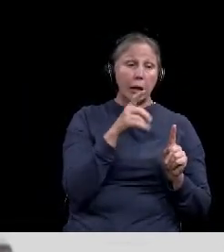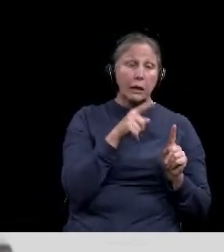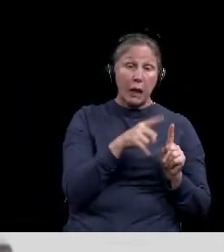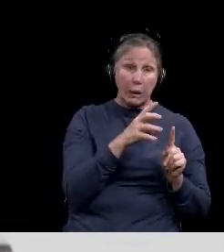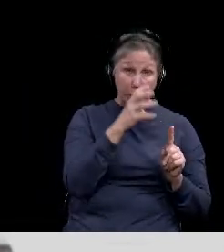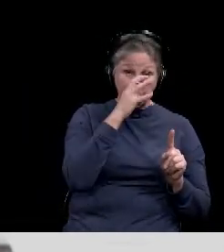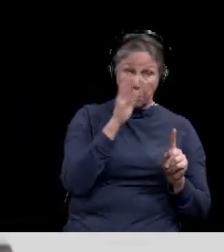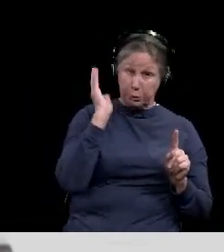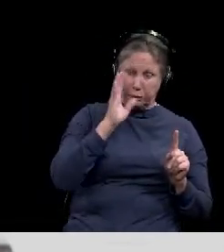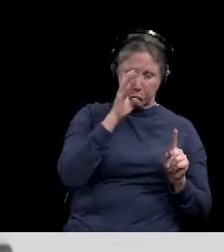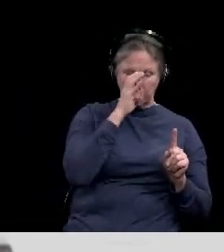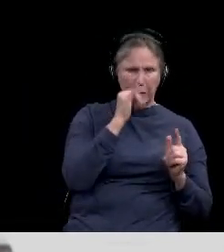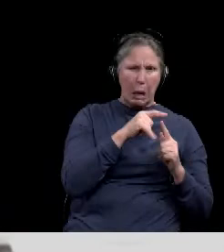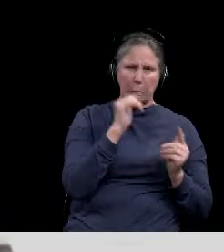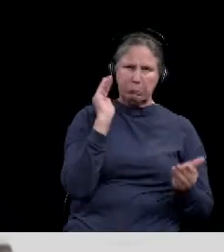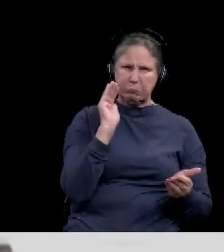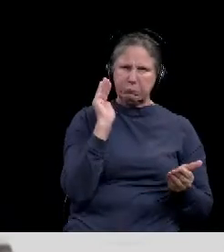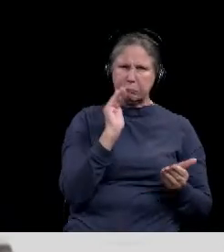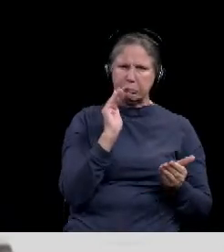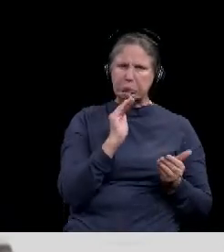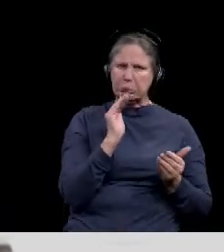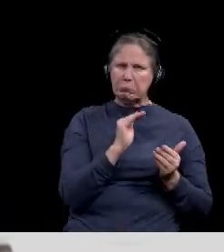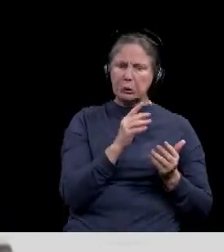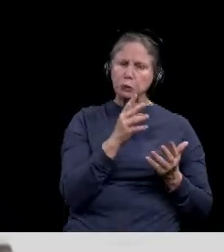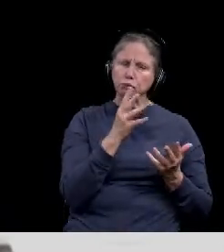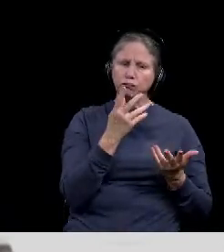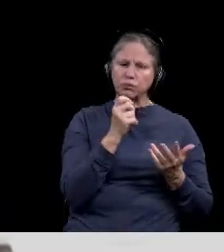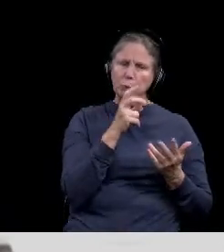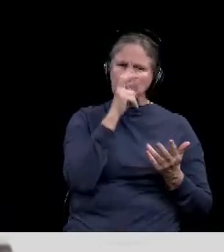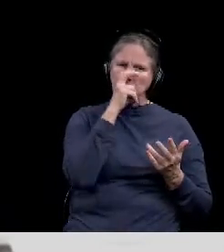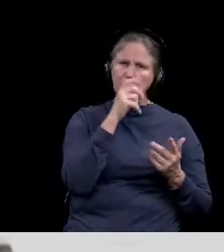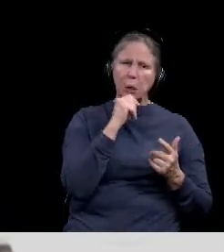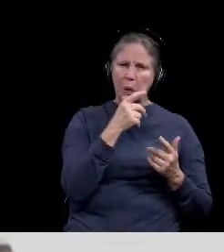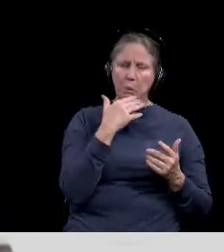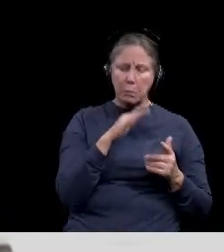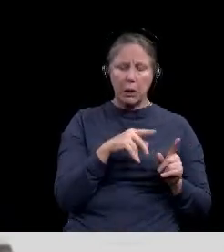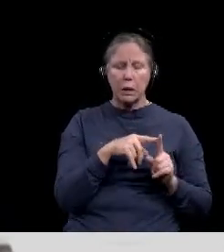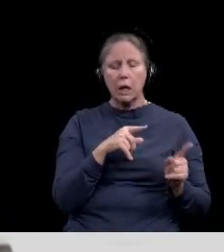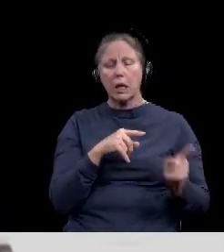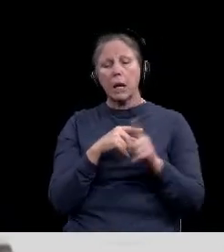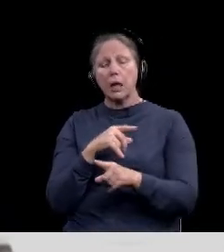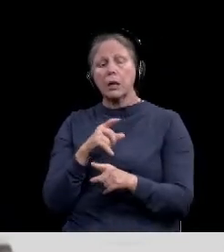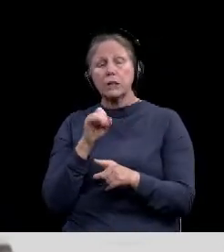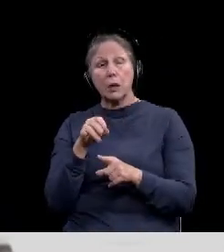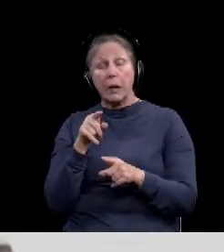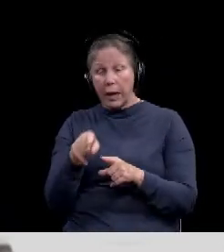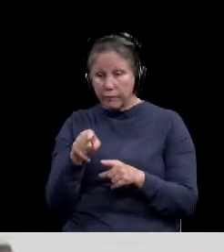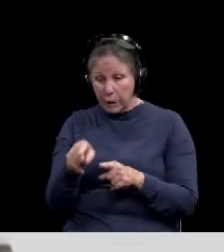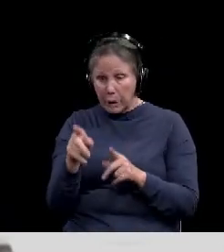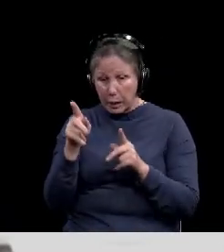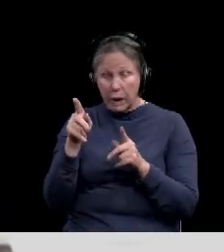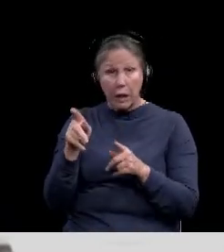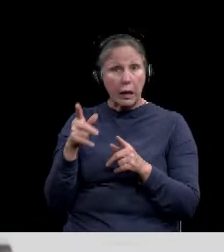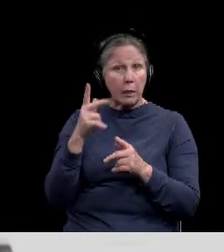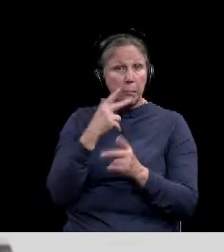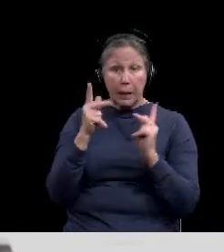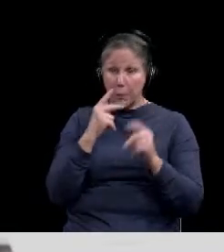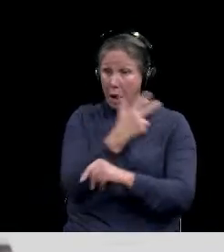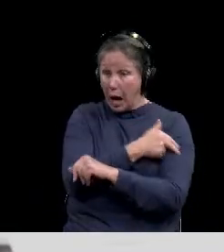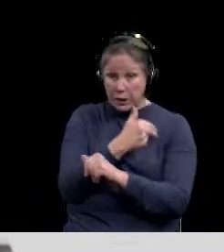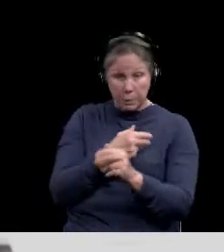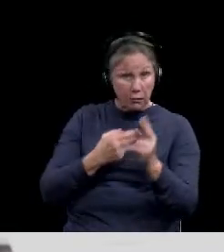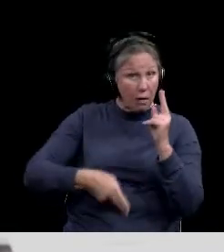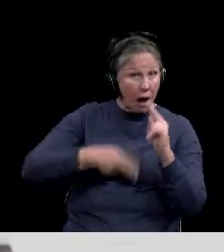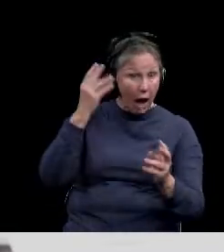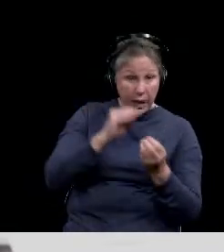under the new executive order. So if our trauma service area isn't one that's considered to have a high hospitalization rate and at